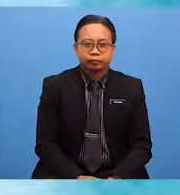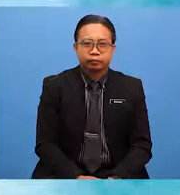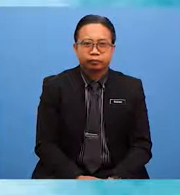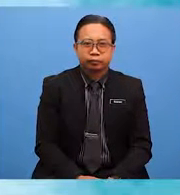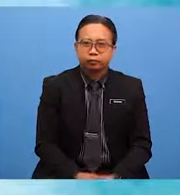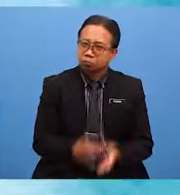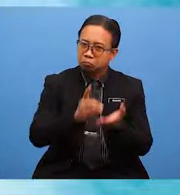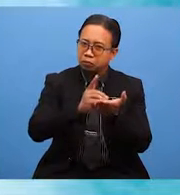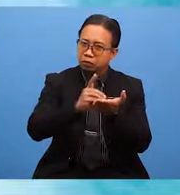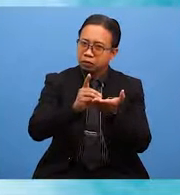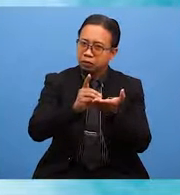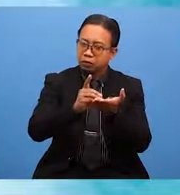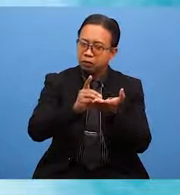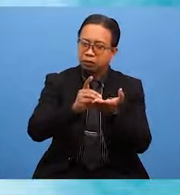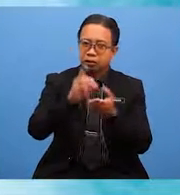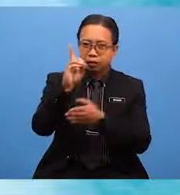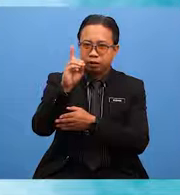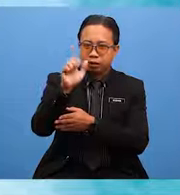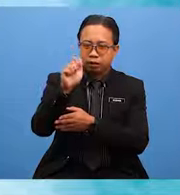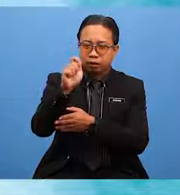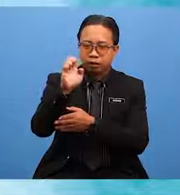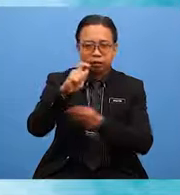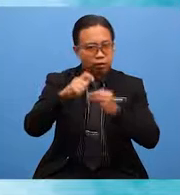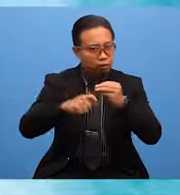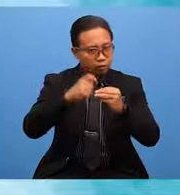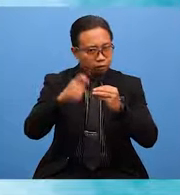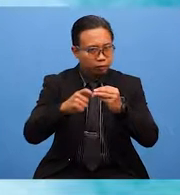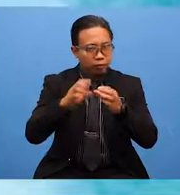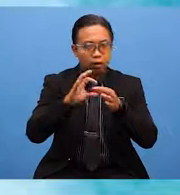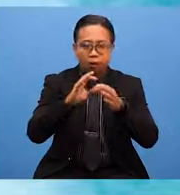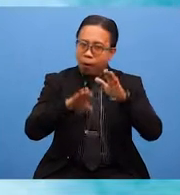The date is written after the details of the writer.